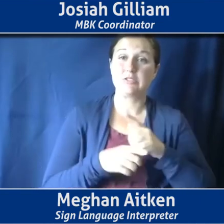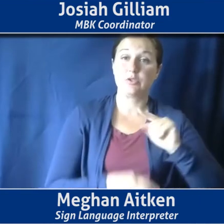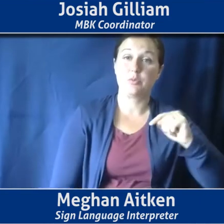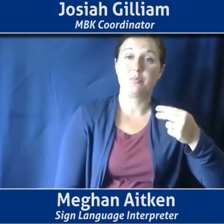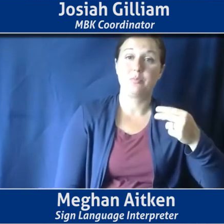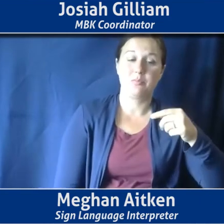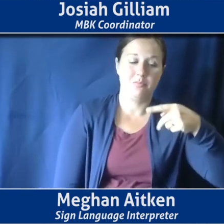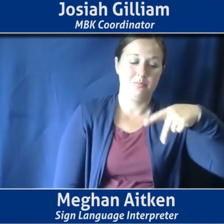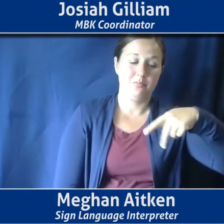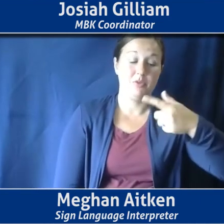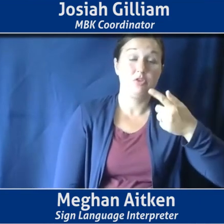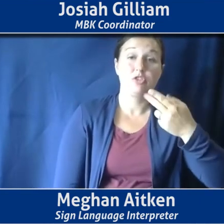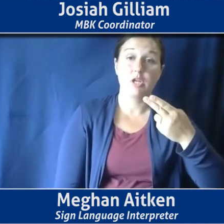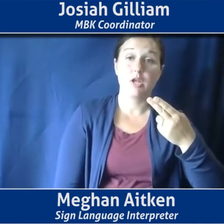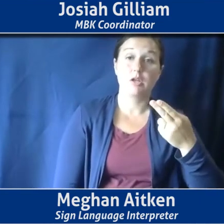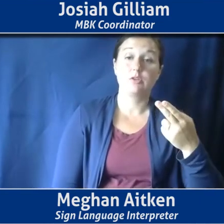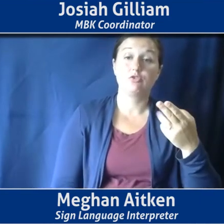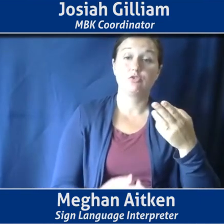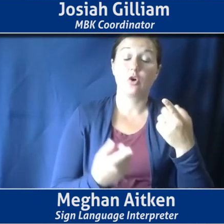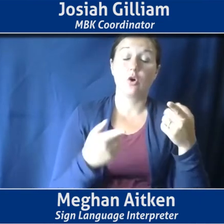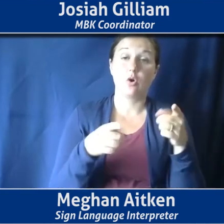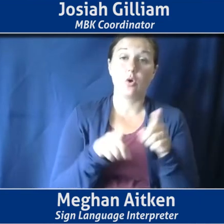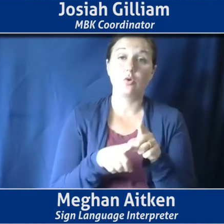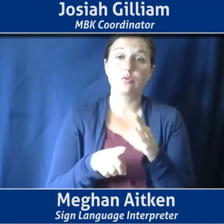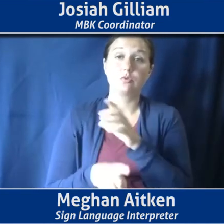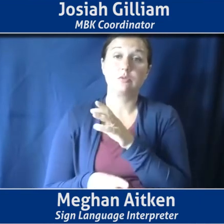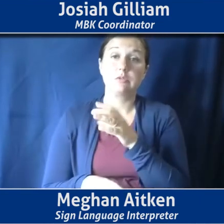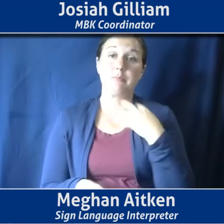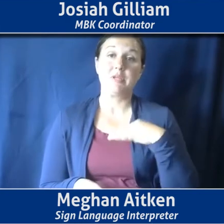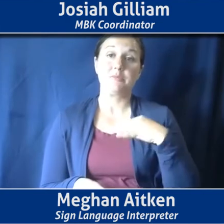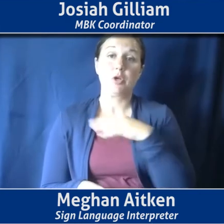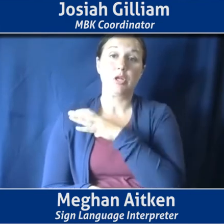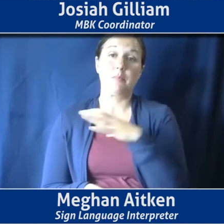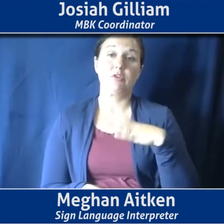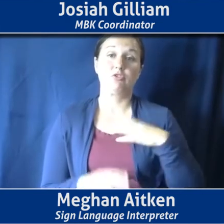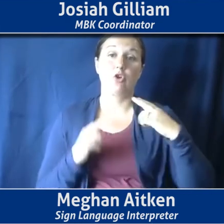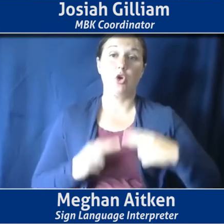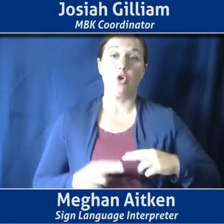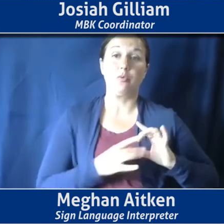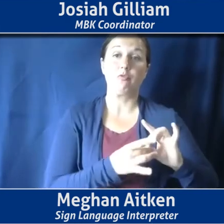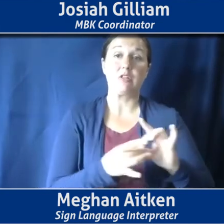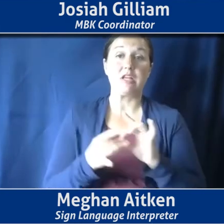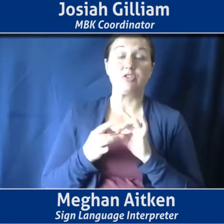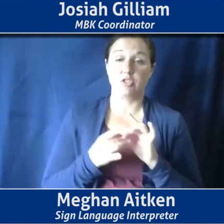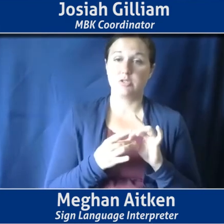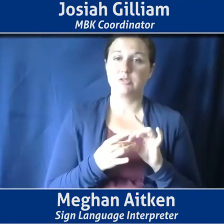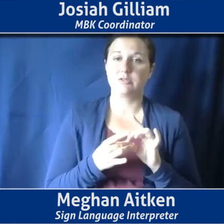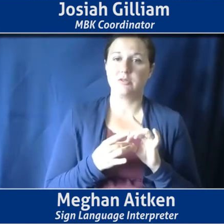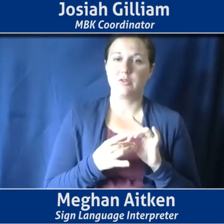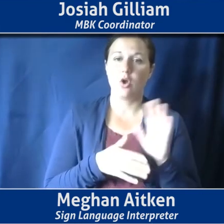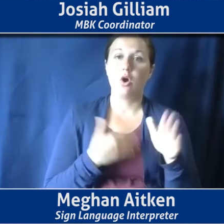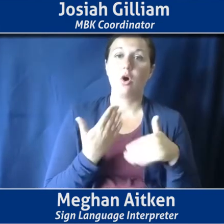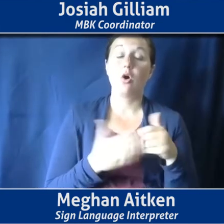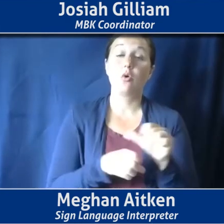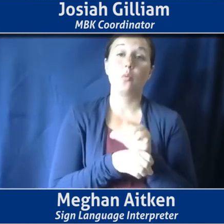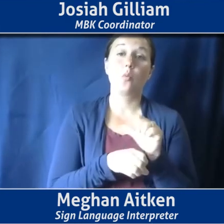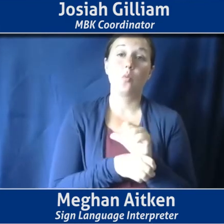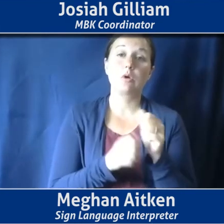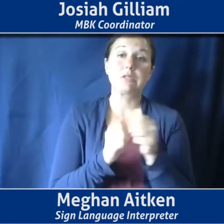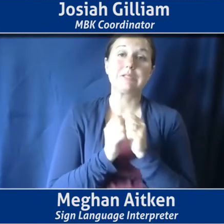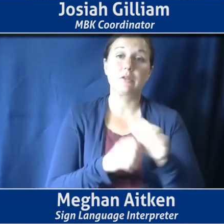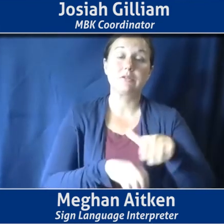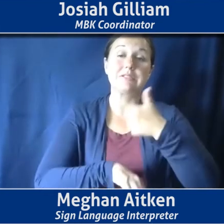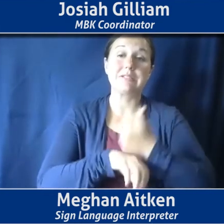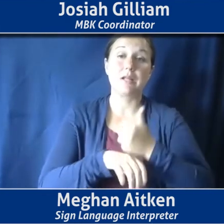uh, Pittsburgh, um, Commission on Human Relations put together a training around gender identity and awareness and the media.